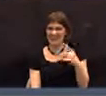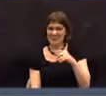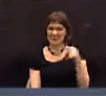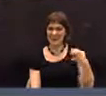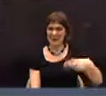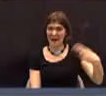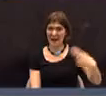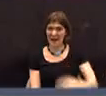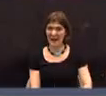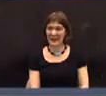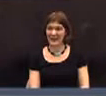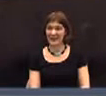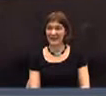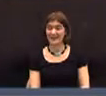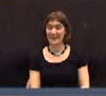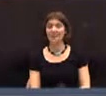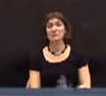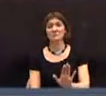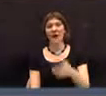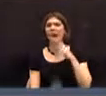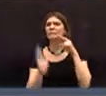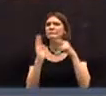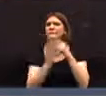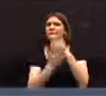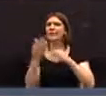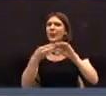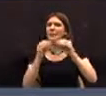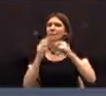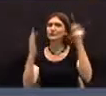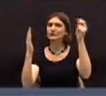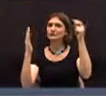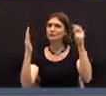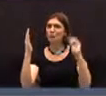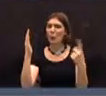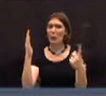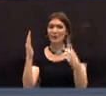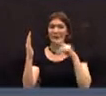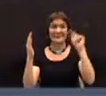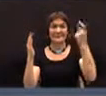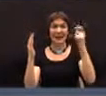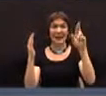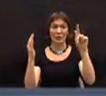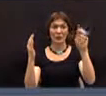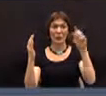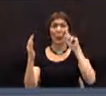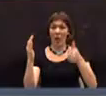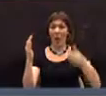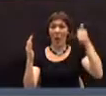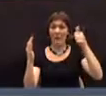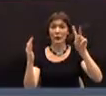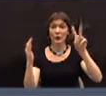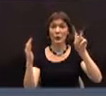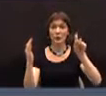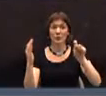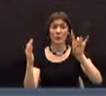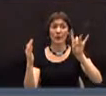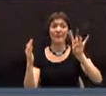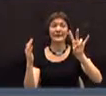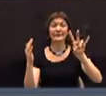And so we've got a couple of figures. One that says our tax rate is gonna go up 2.87%.